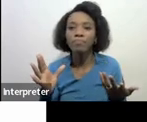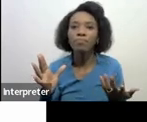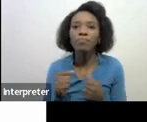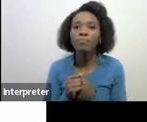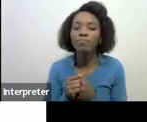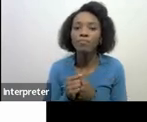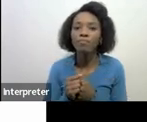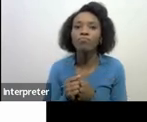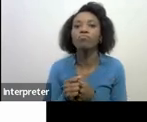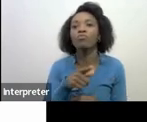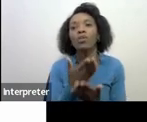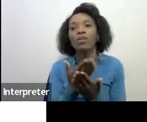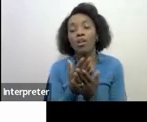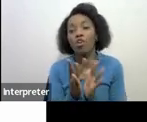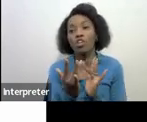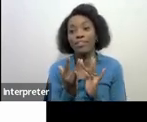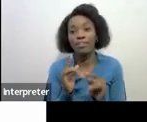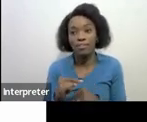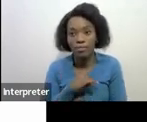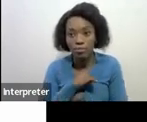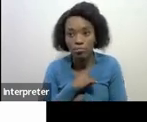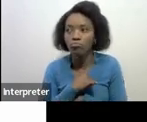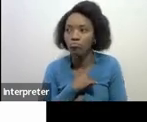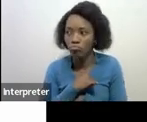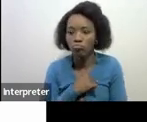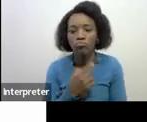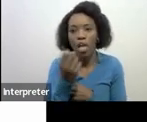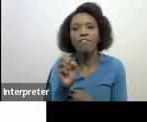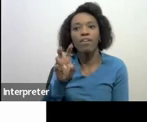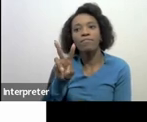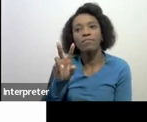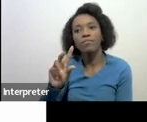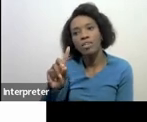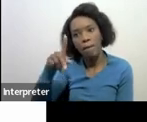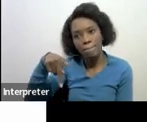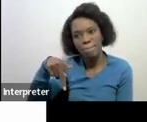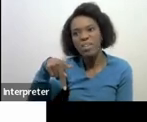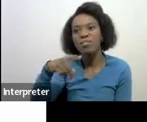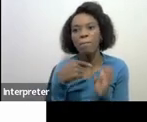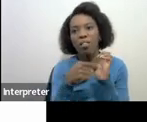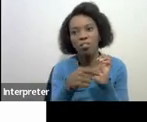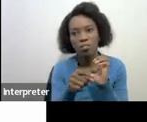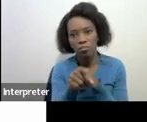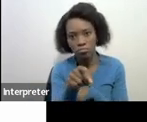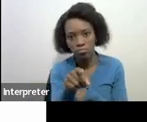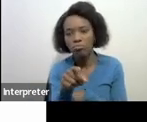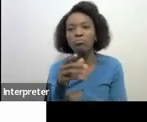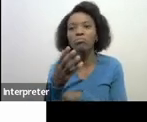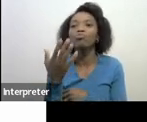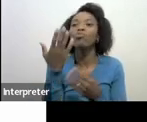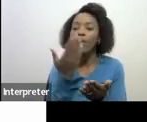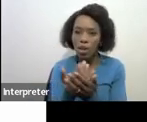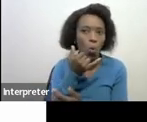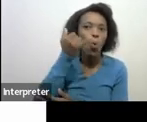you can contact us we've got a VDP mailbox there you can call us on our own toll free